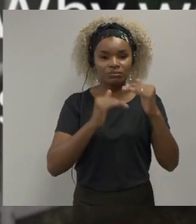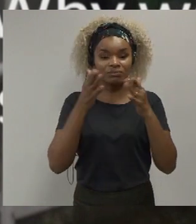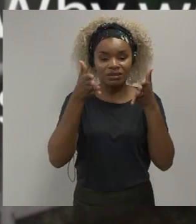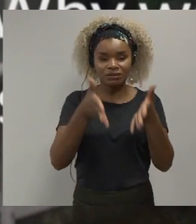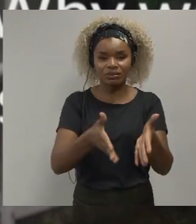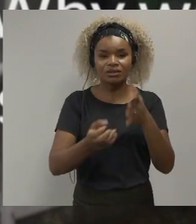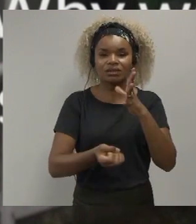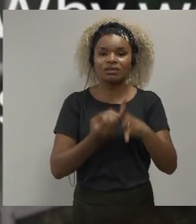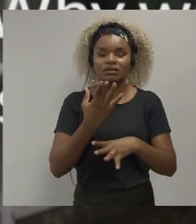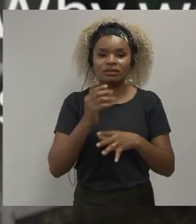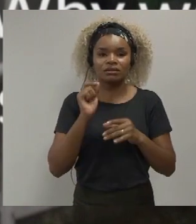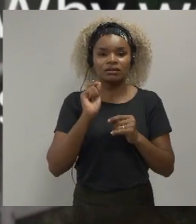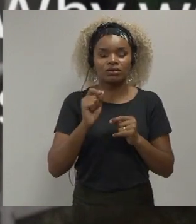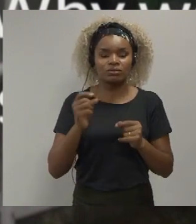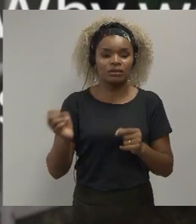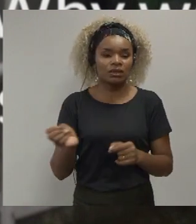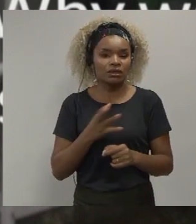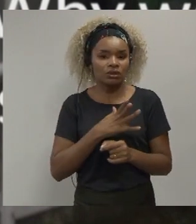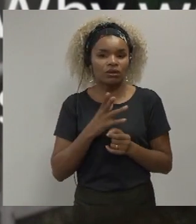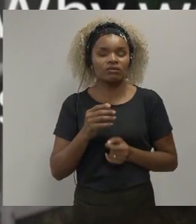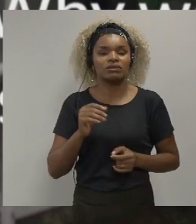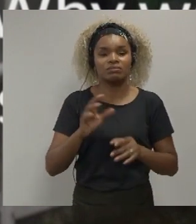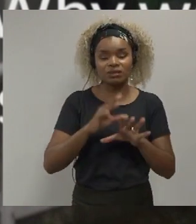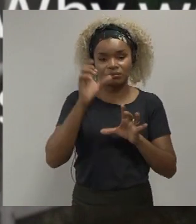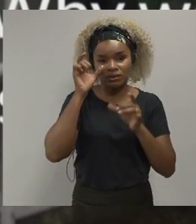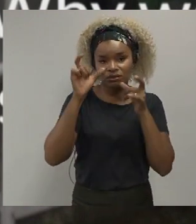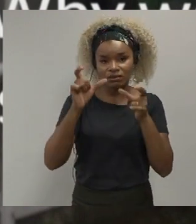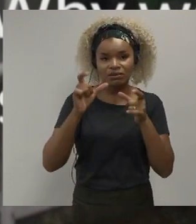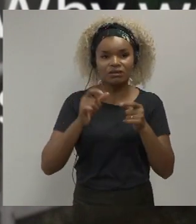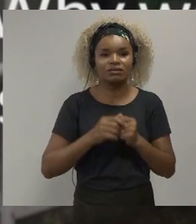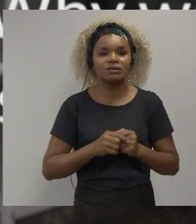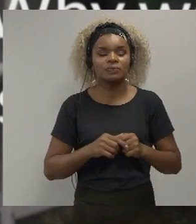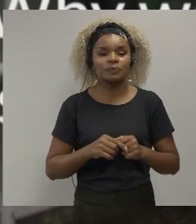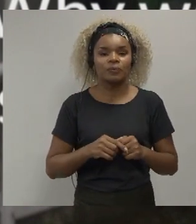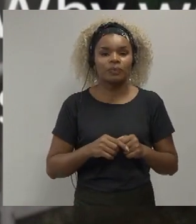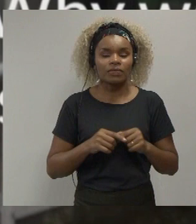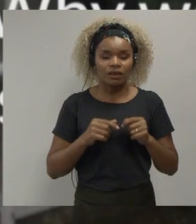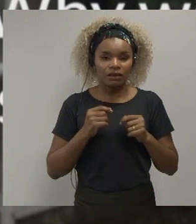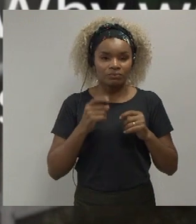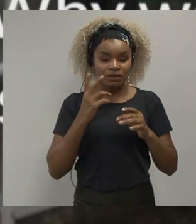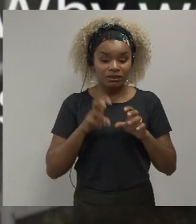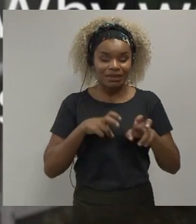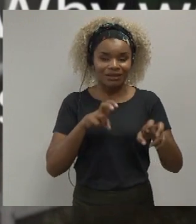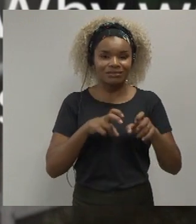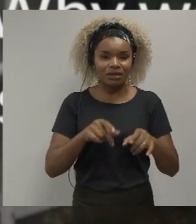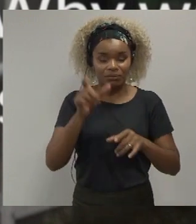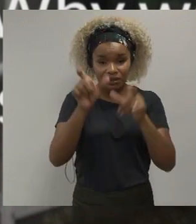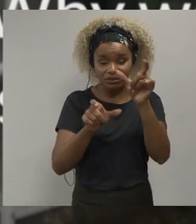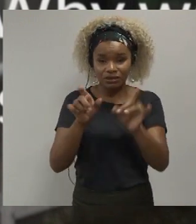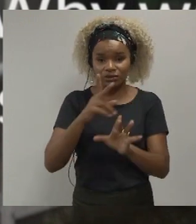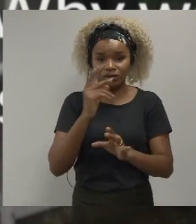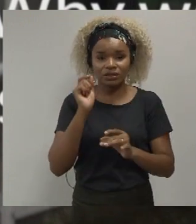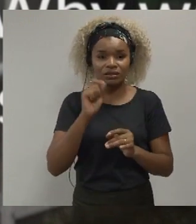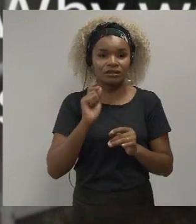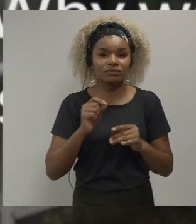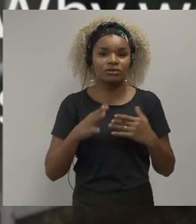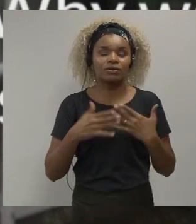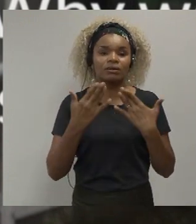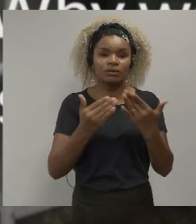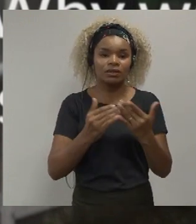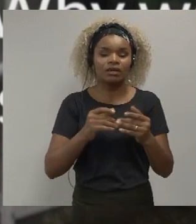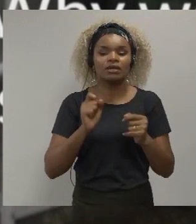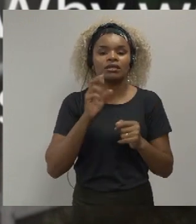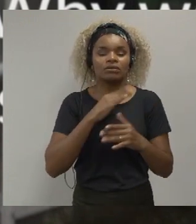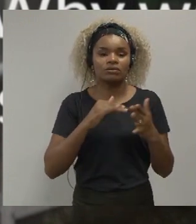the most impressive is how Australia has set up citizen juries which really deliberate an issue